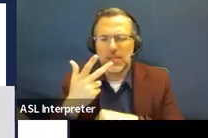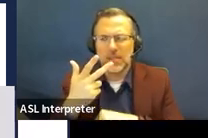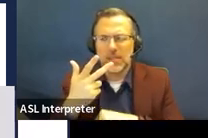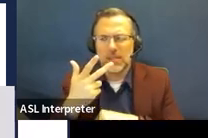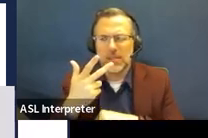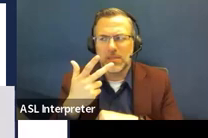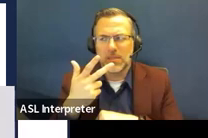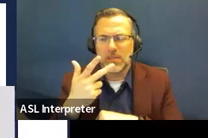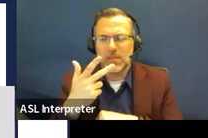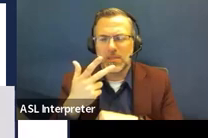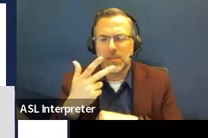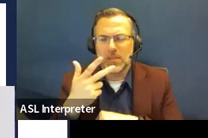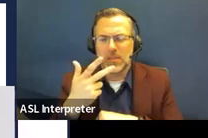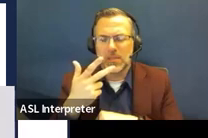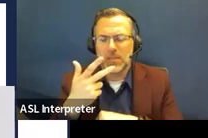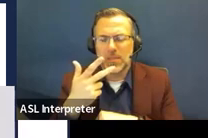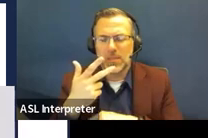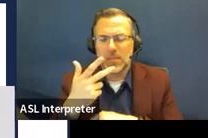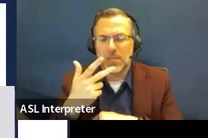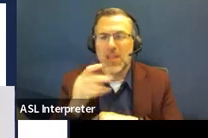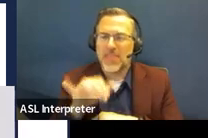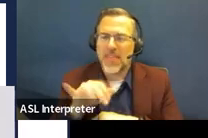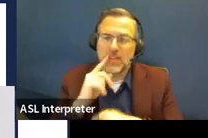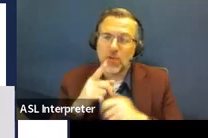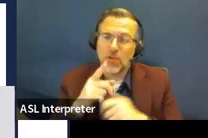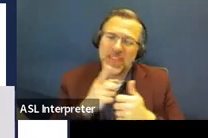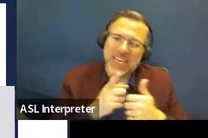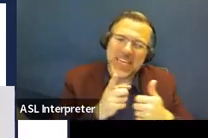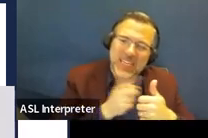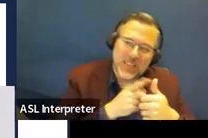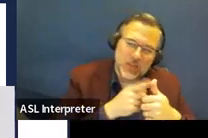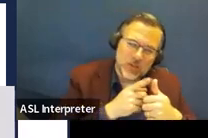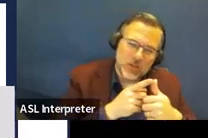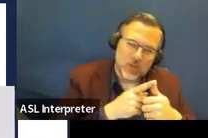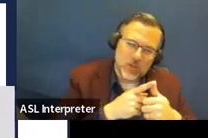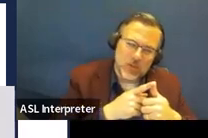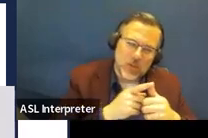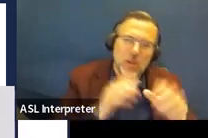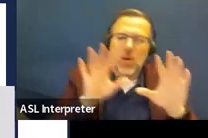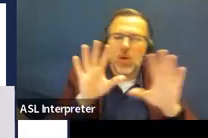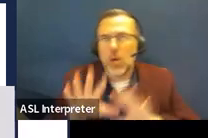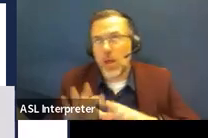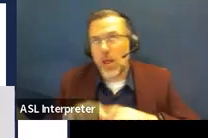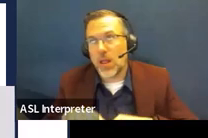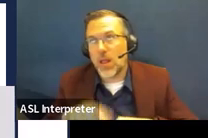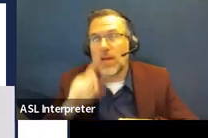initial, well, it's really to get that seven-day notice.